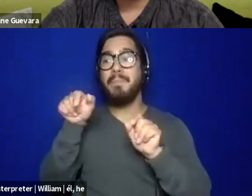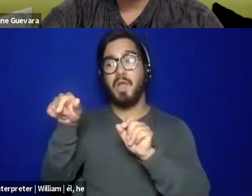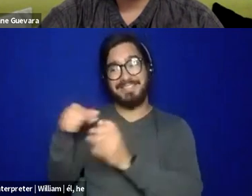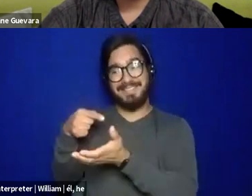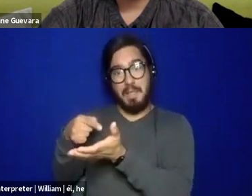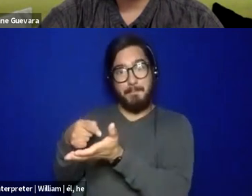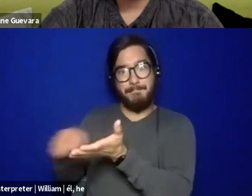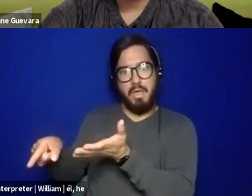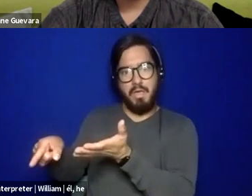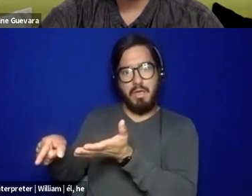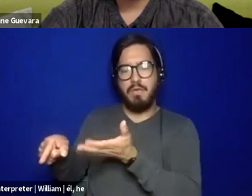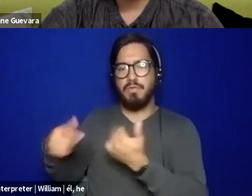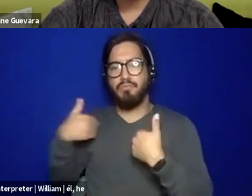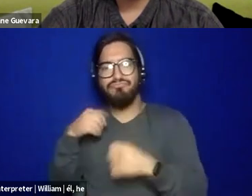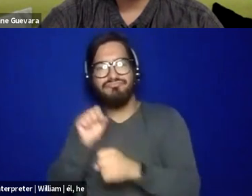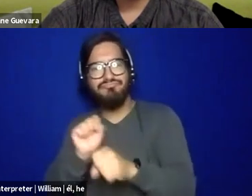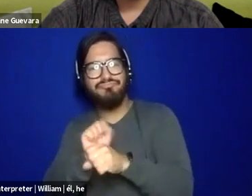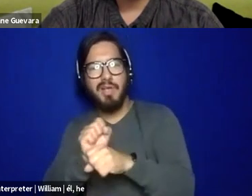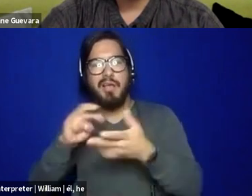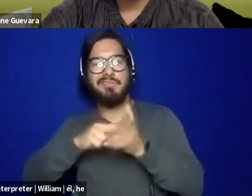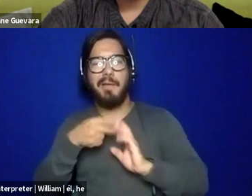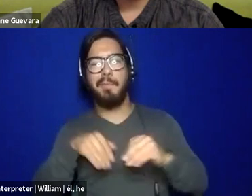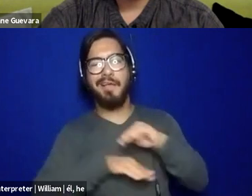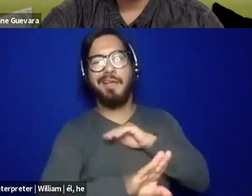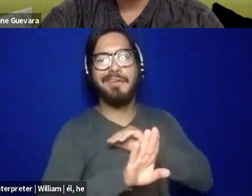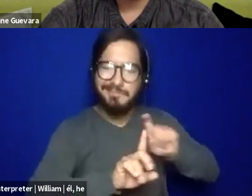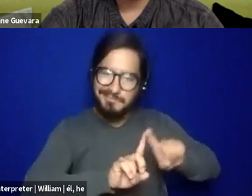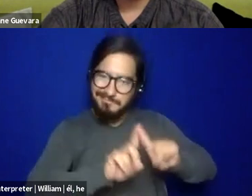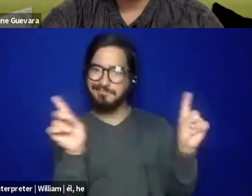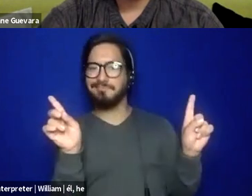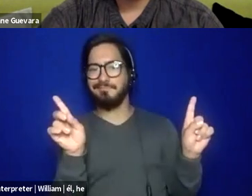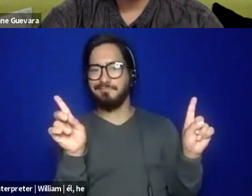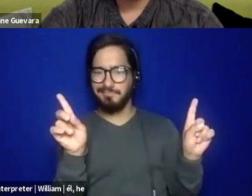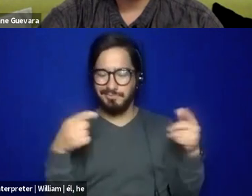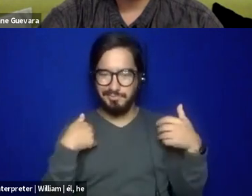try to show up differently. And so I just try to educate when I go in all of it.